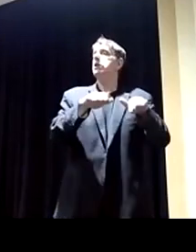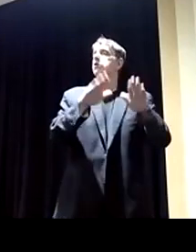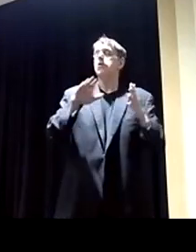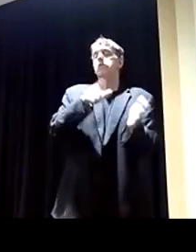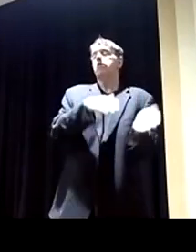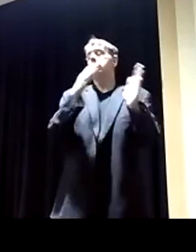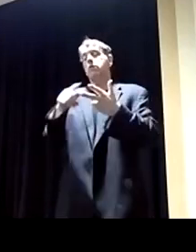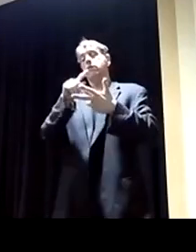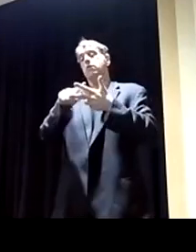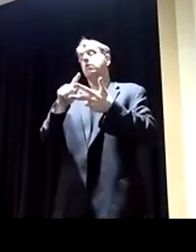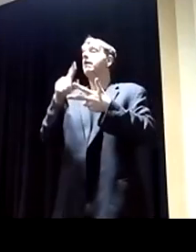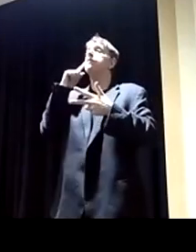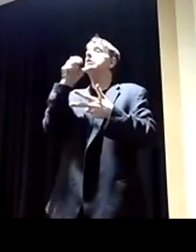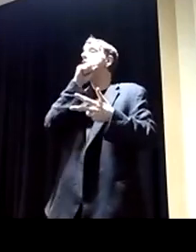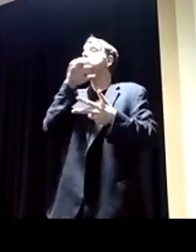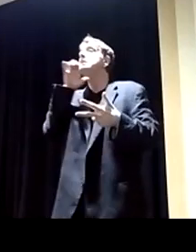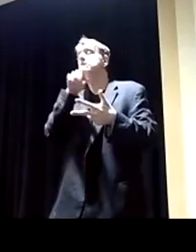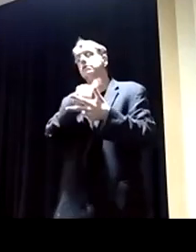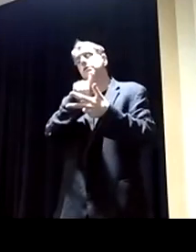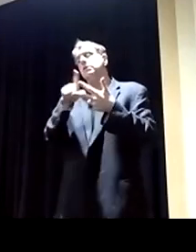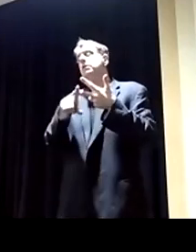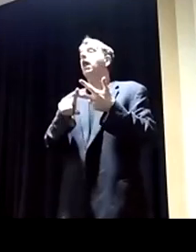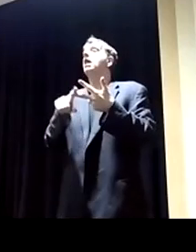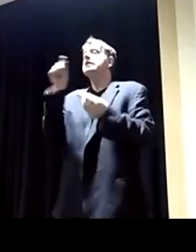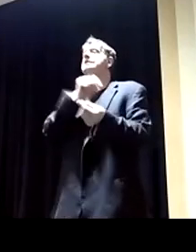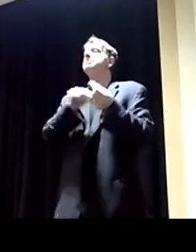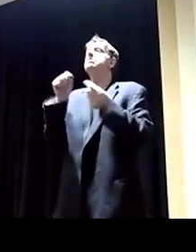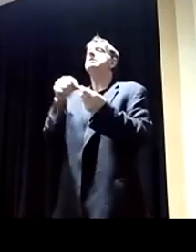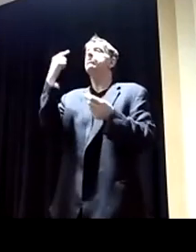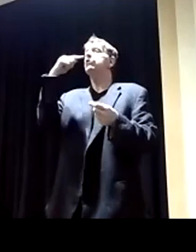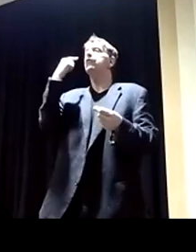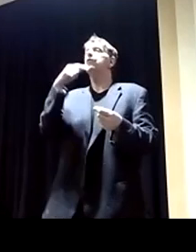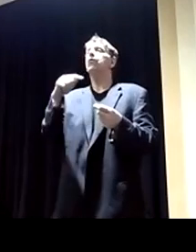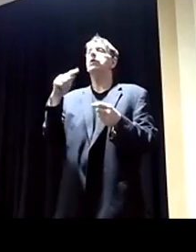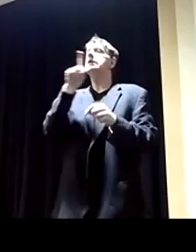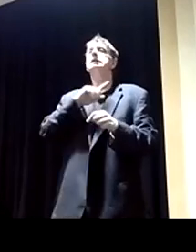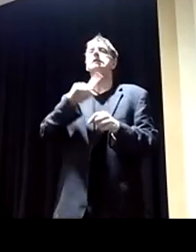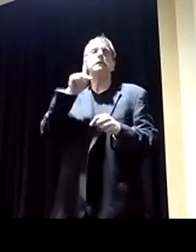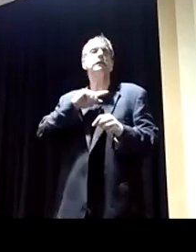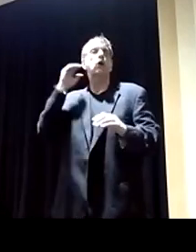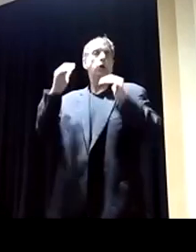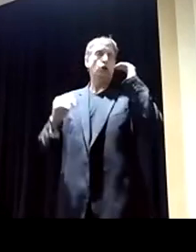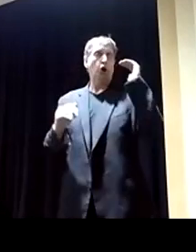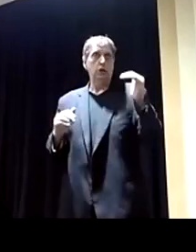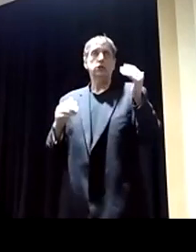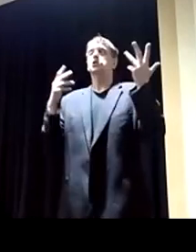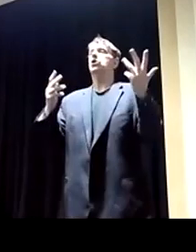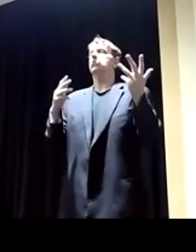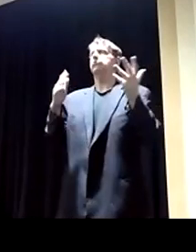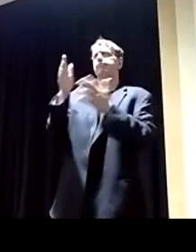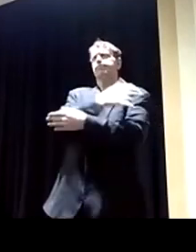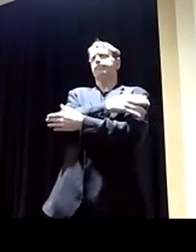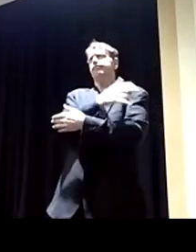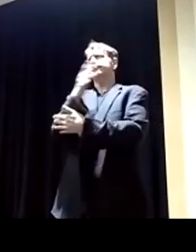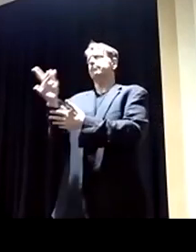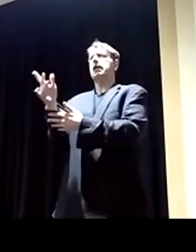specifically targeted to seniors. Another one was specifically targeted to single adults as well, too. So the entire spectrum